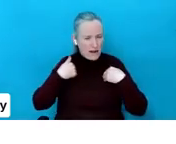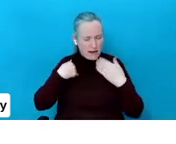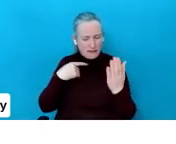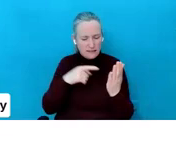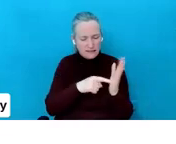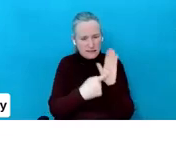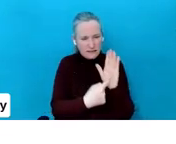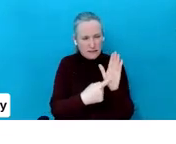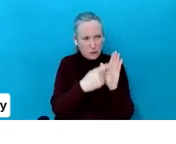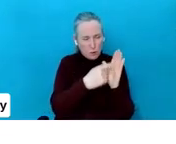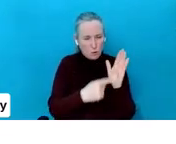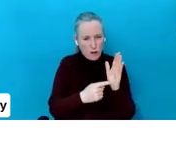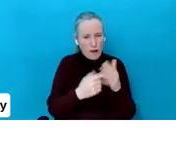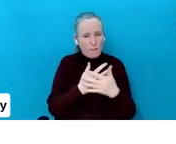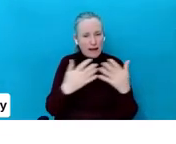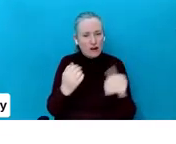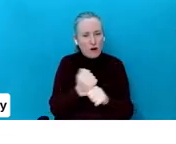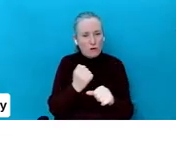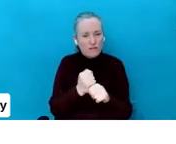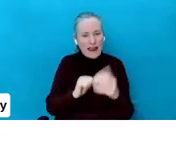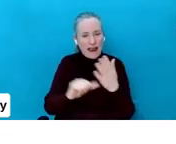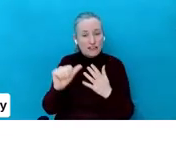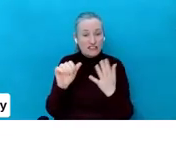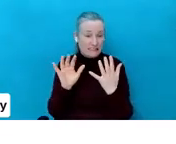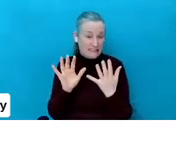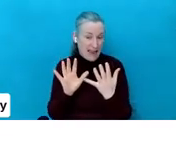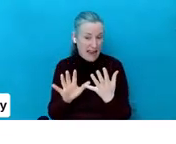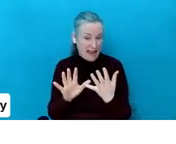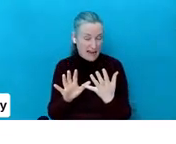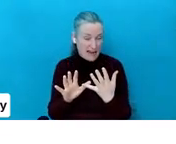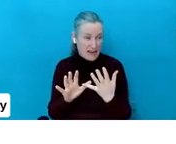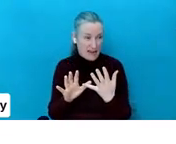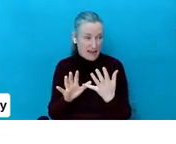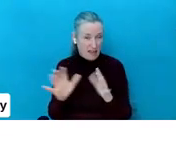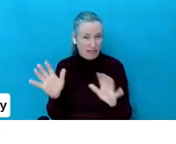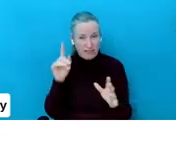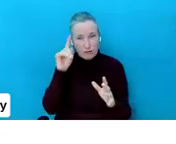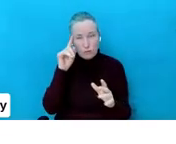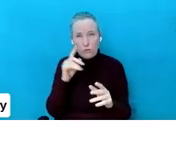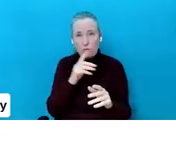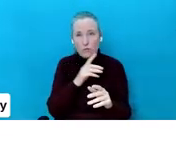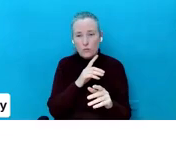large percentage of 10-year-olds, I think it was, what was it?